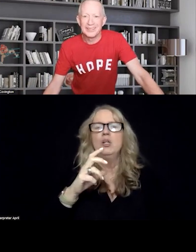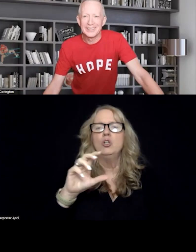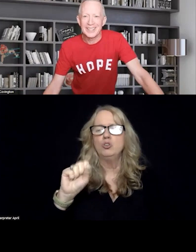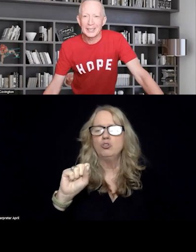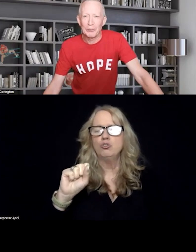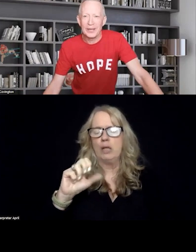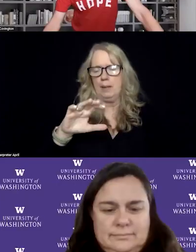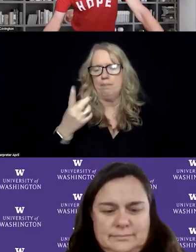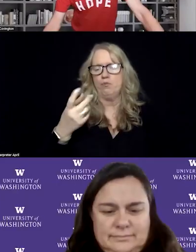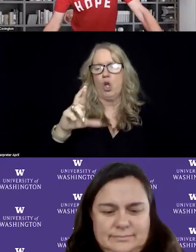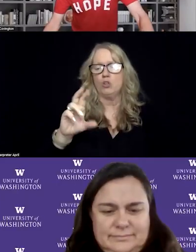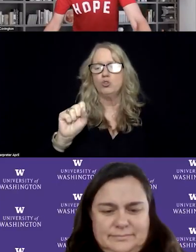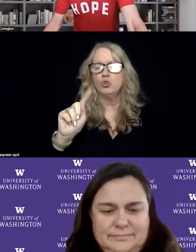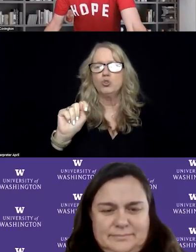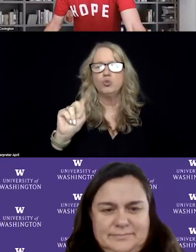Stuber, take it away.